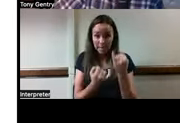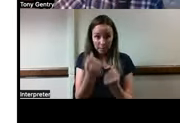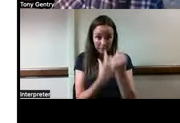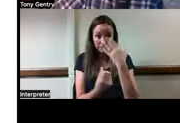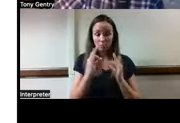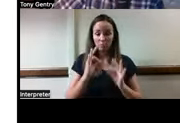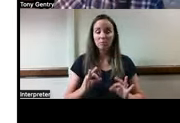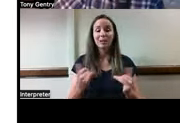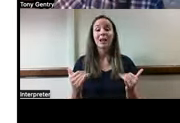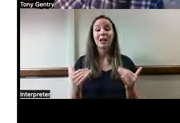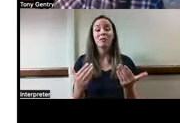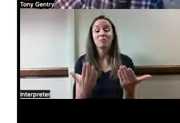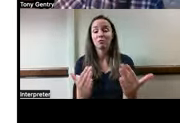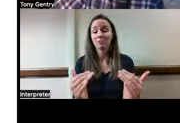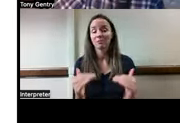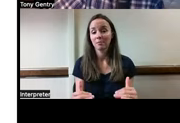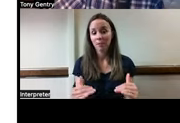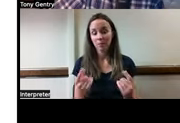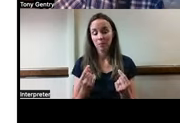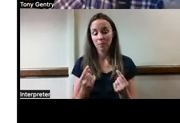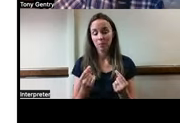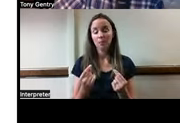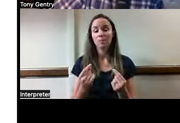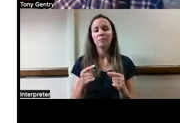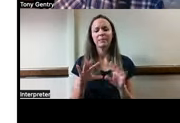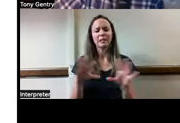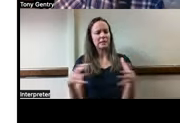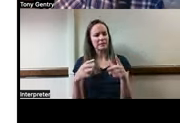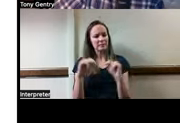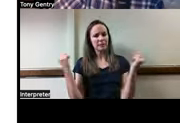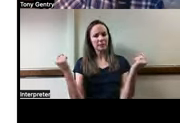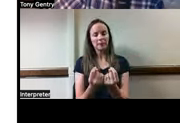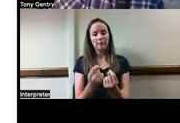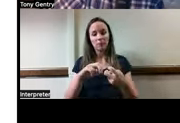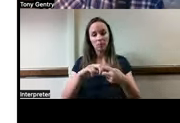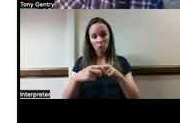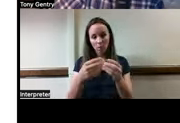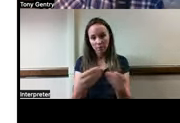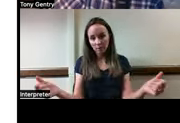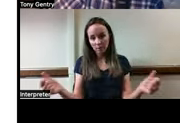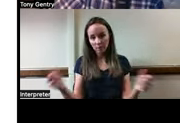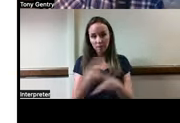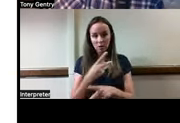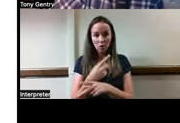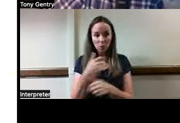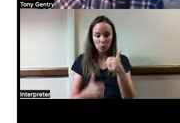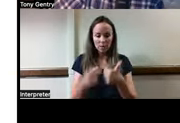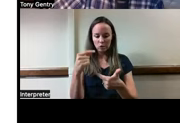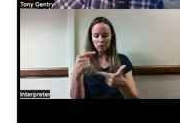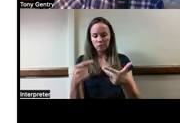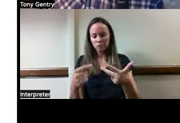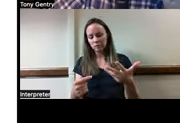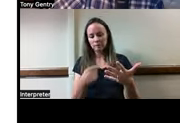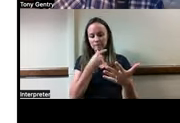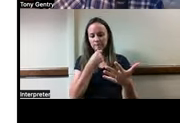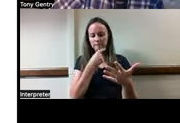step in all this is you would then, as a team, problem solve which of these is seems like the one